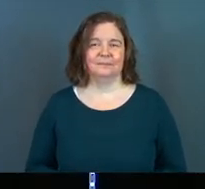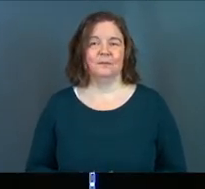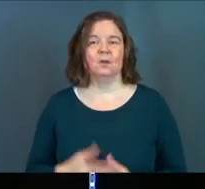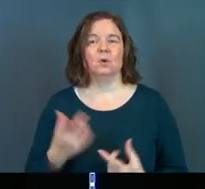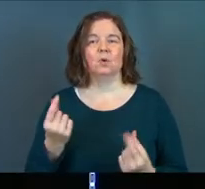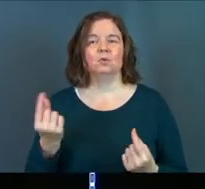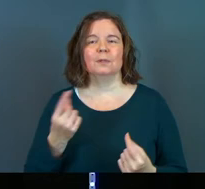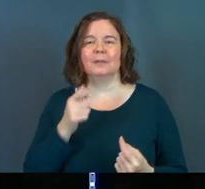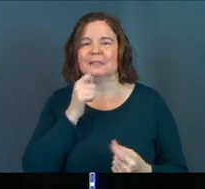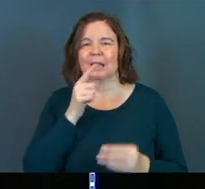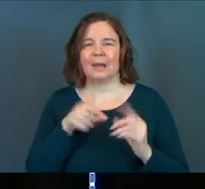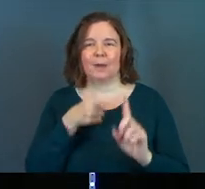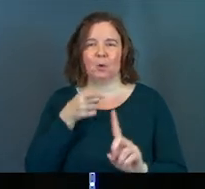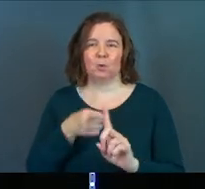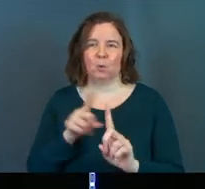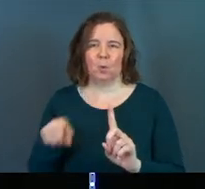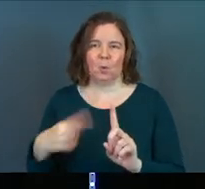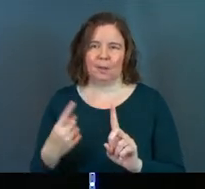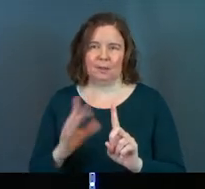Go do something that's not about you.